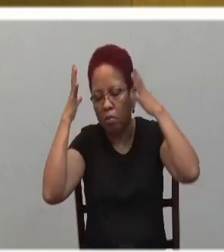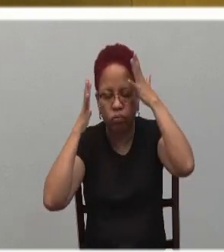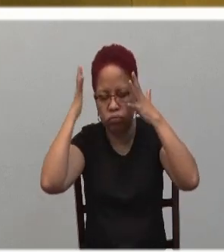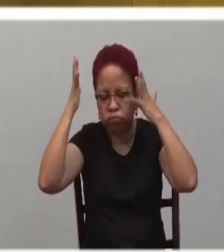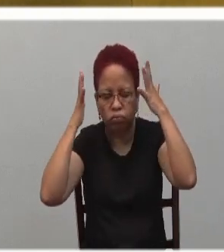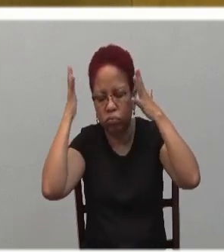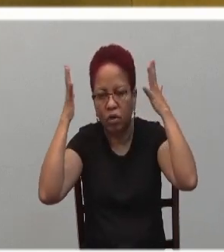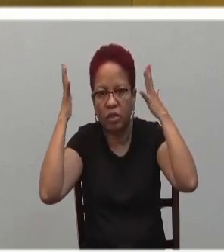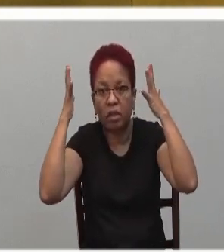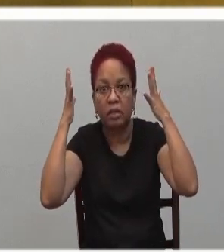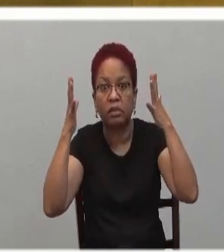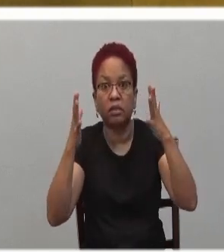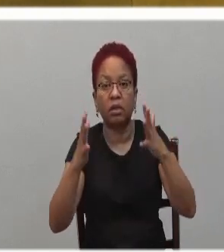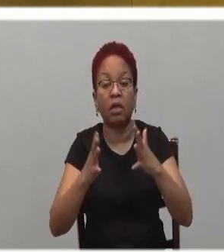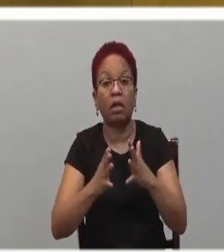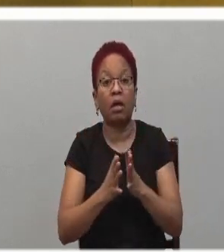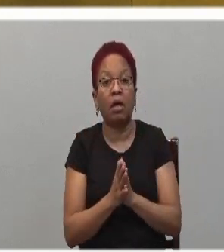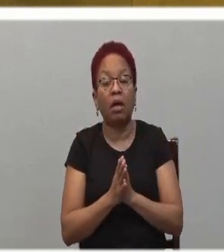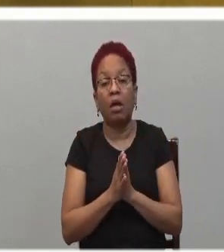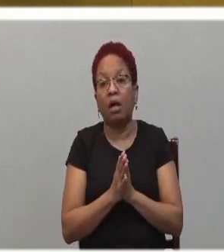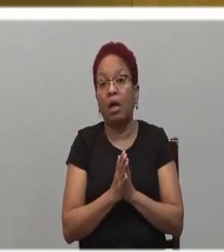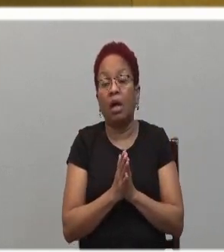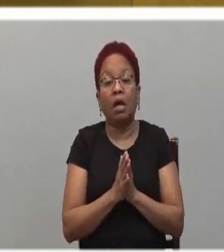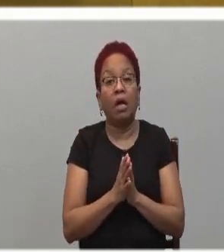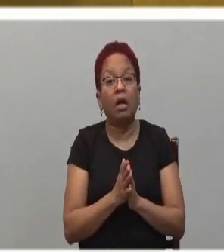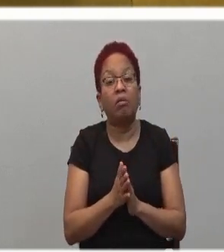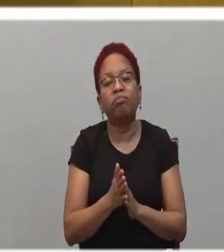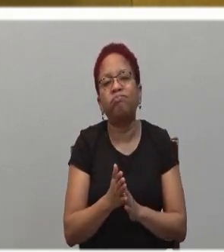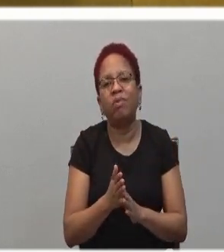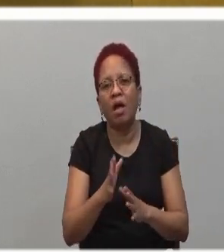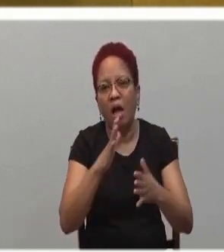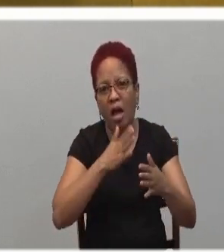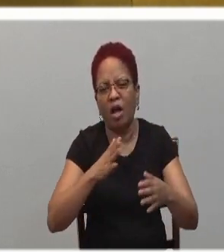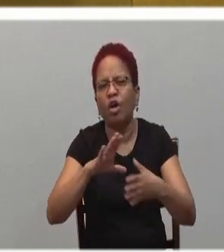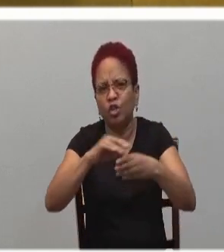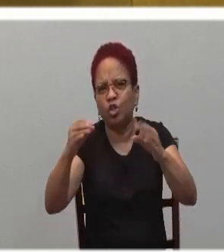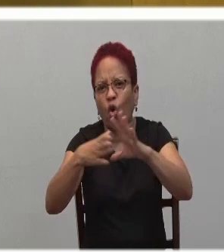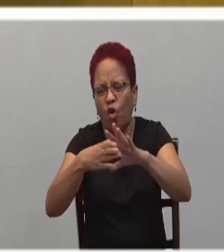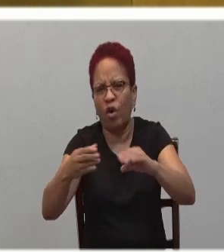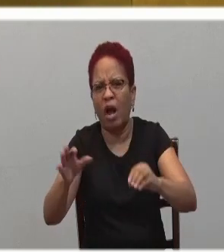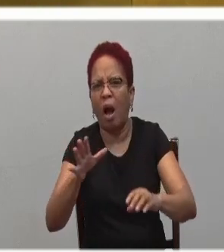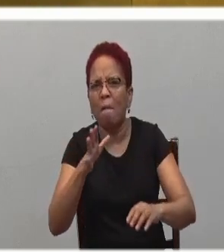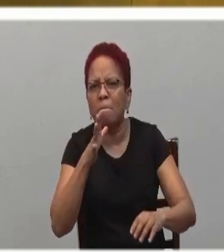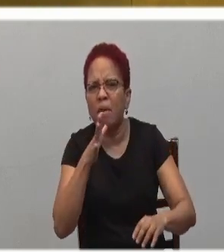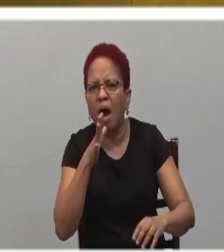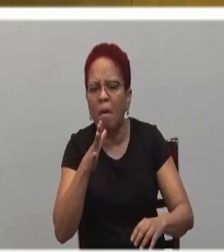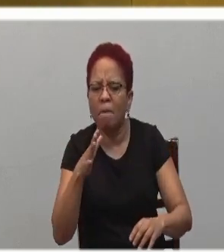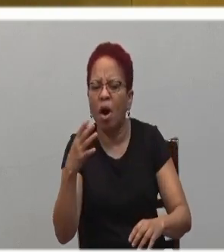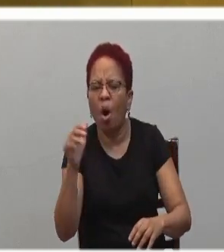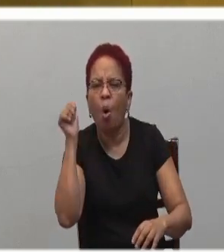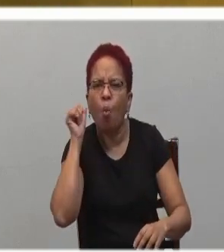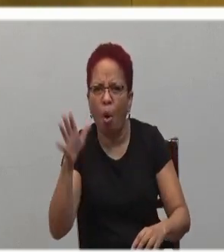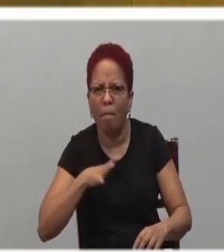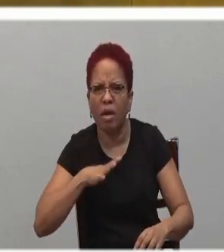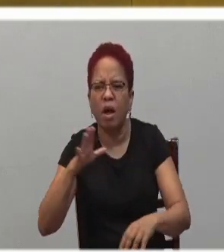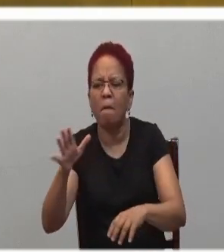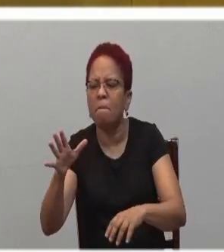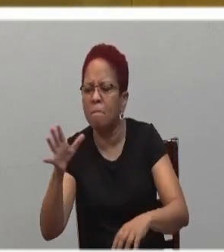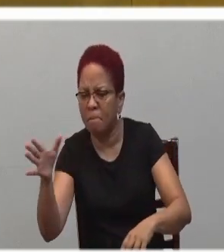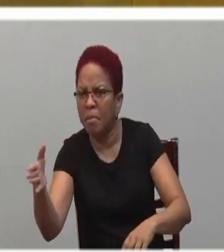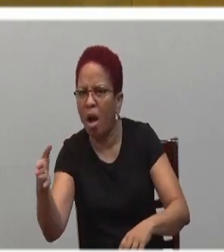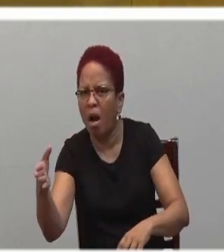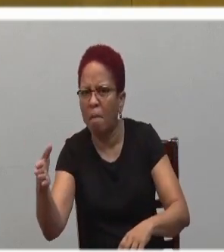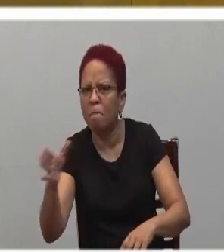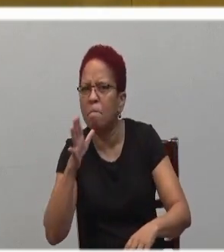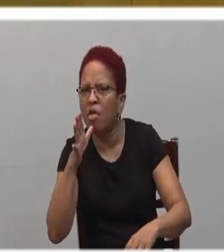was the experience of a mother who shared with me that she worked so hard to prepare her son